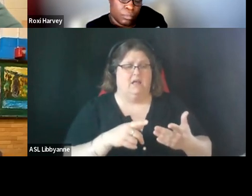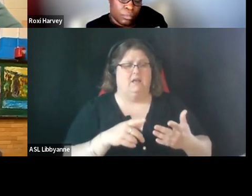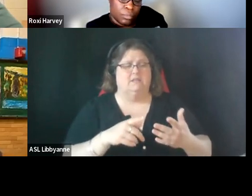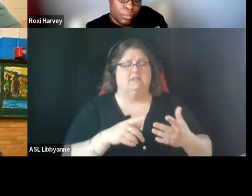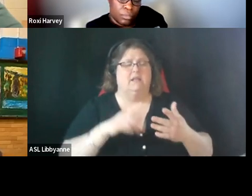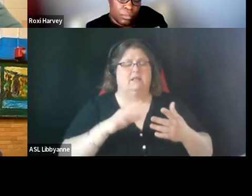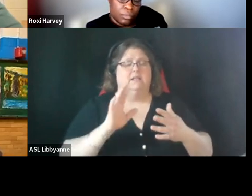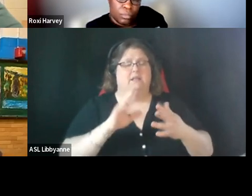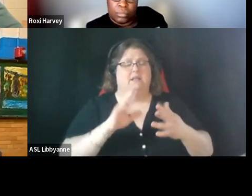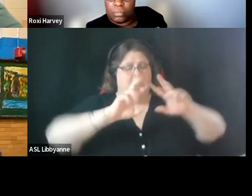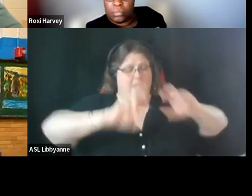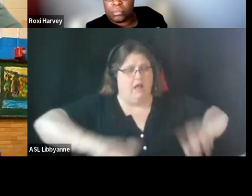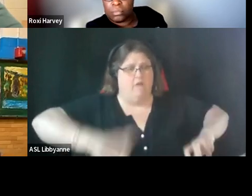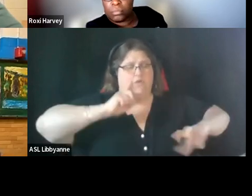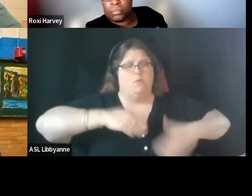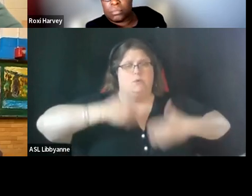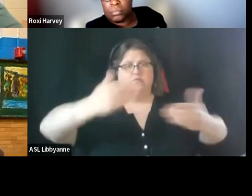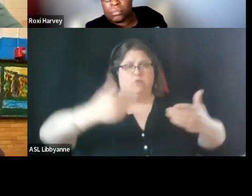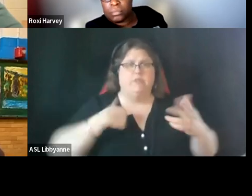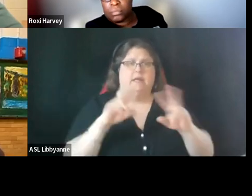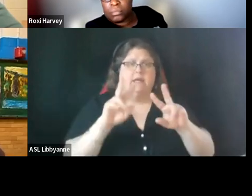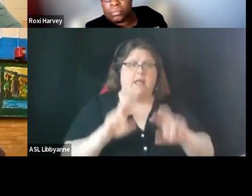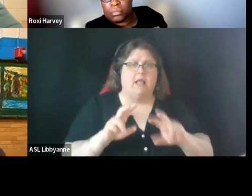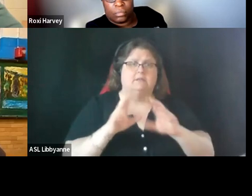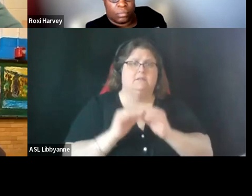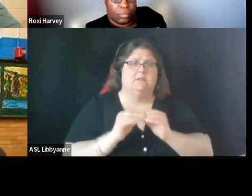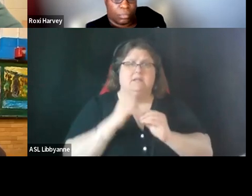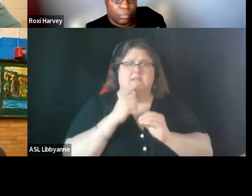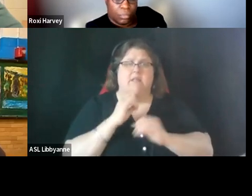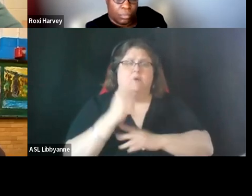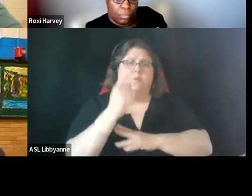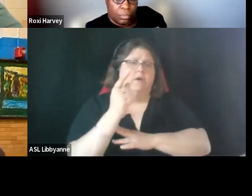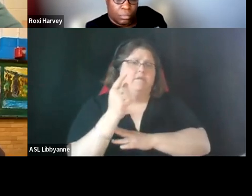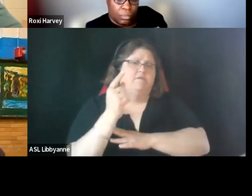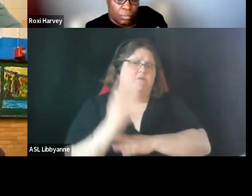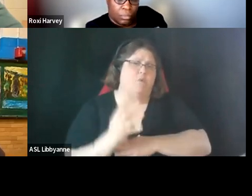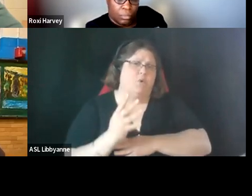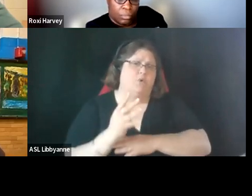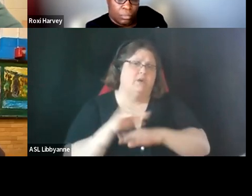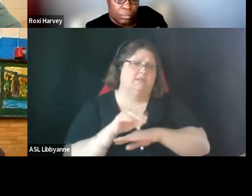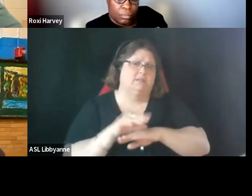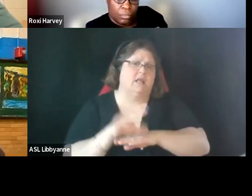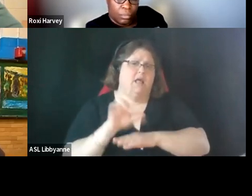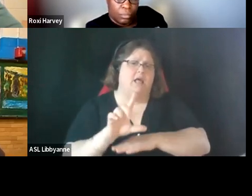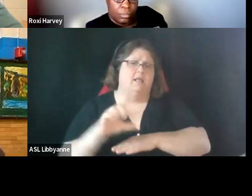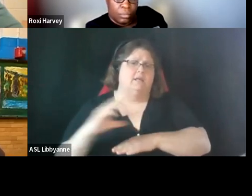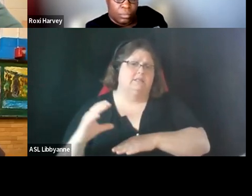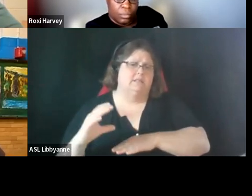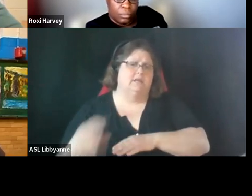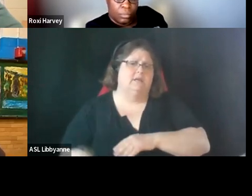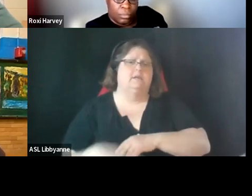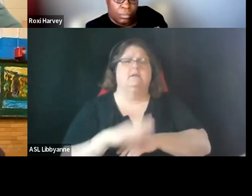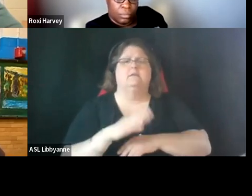proposals the evaluation committee finds that one-fourth consulting llc slash jg consulting